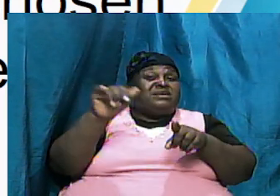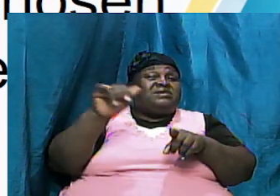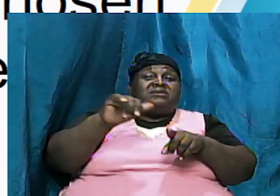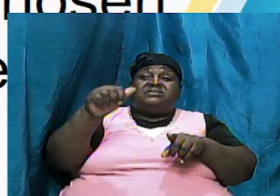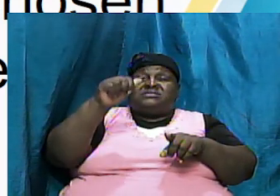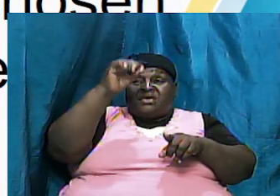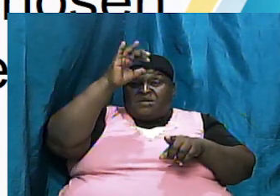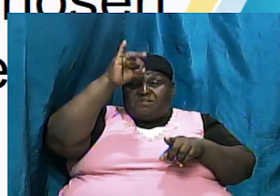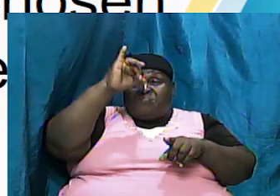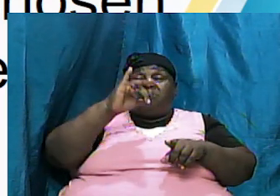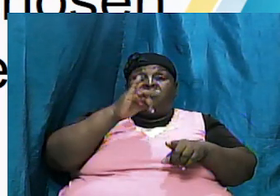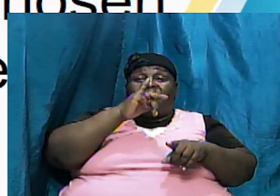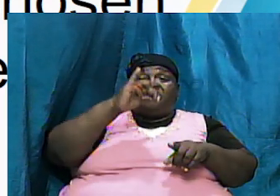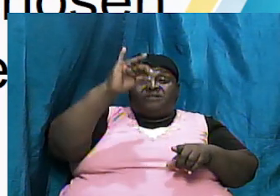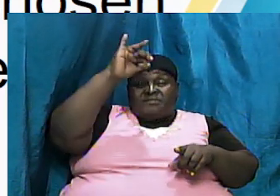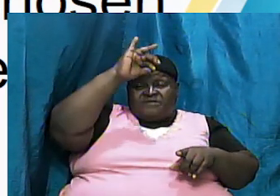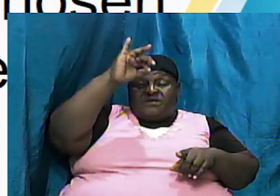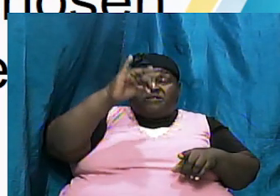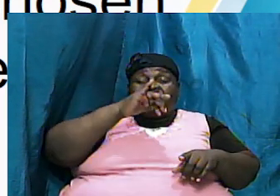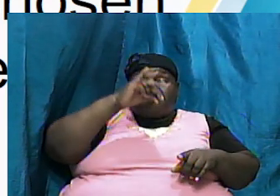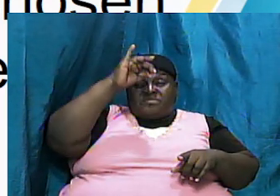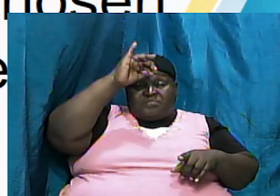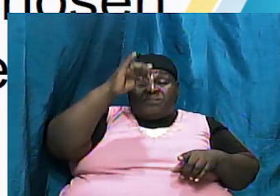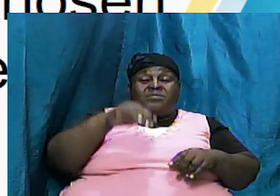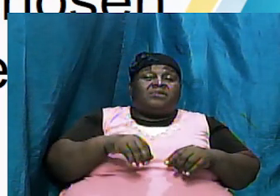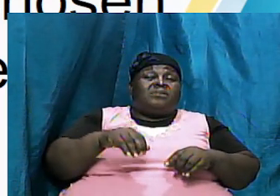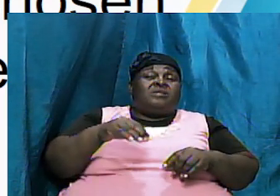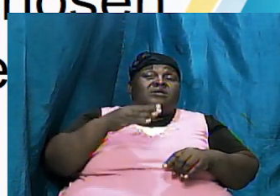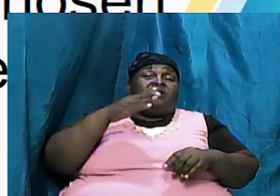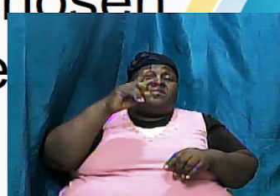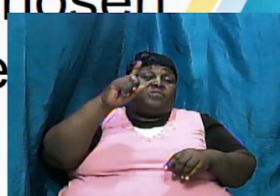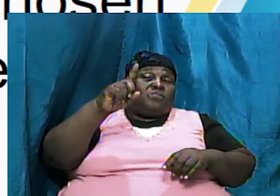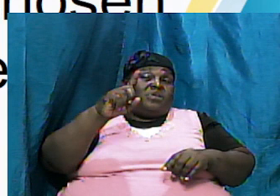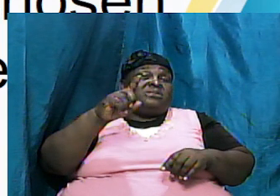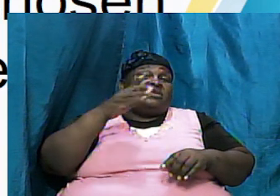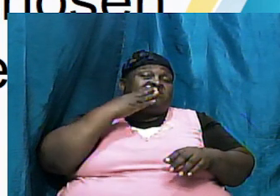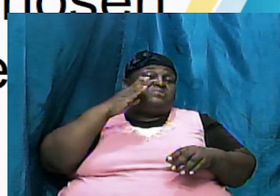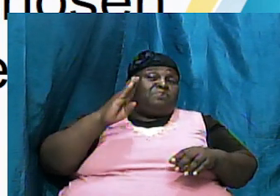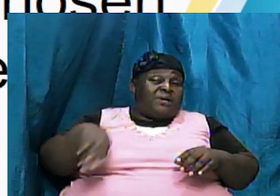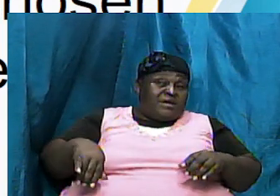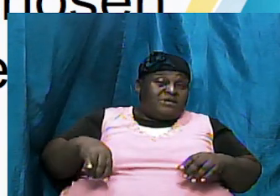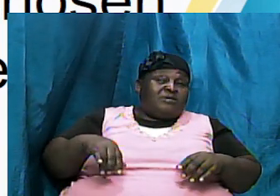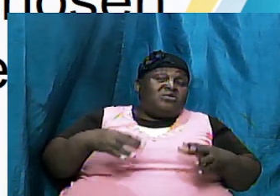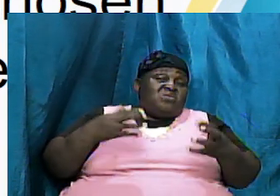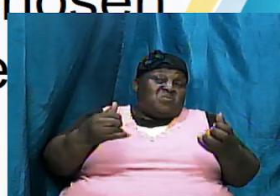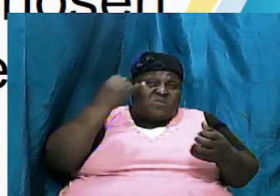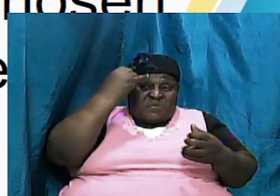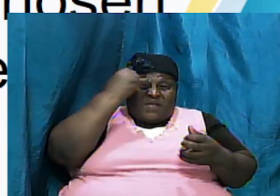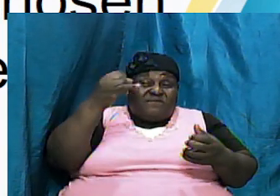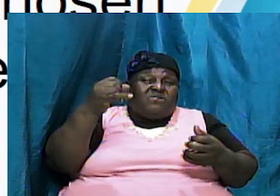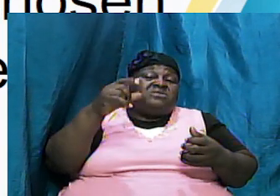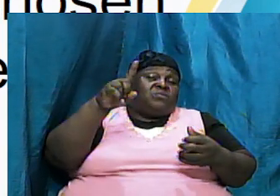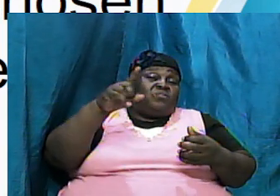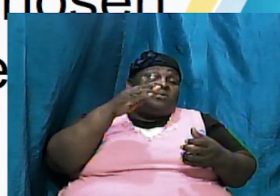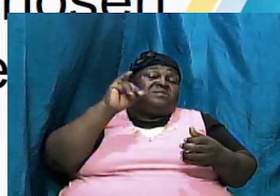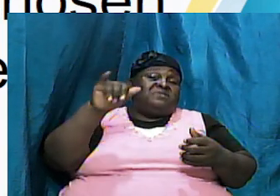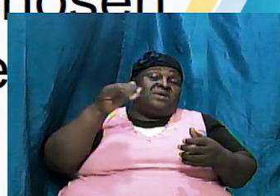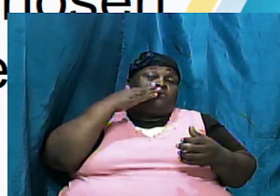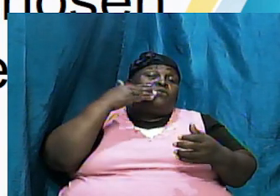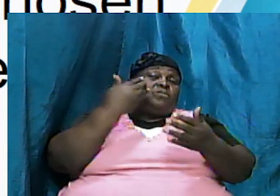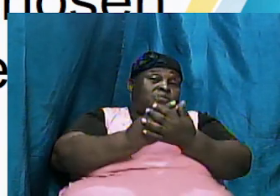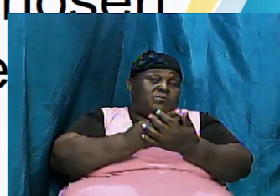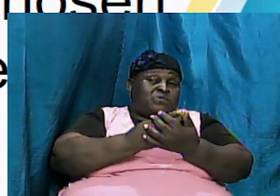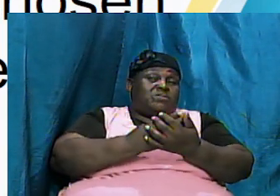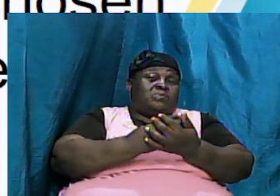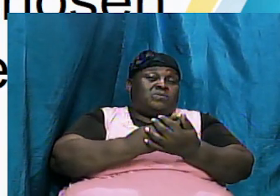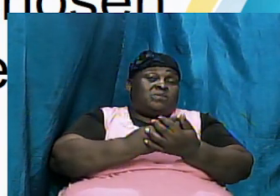the one that was bad is now influencing the one that is good it tends to go like that and from the same house from the same place